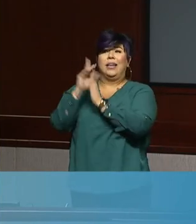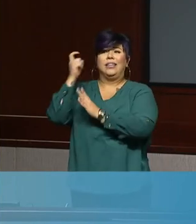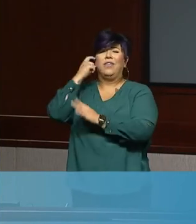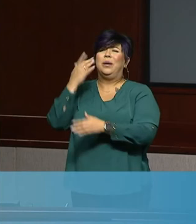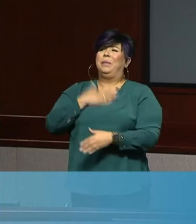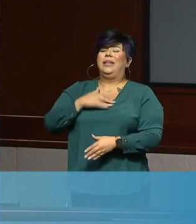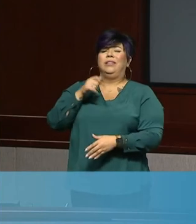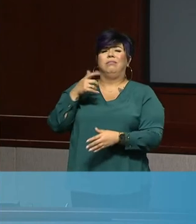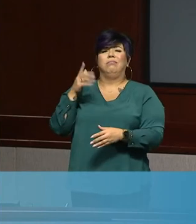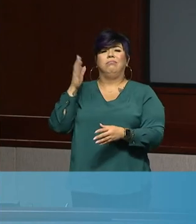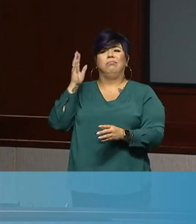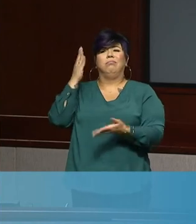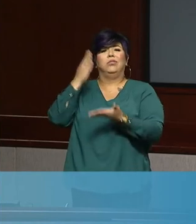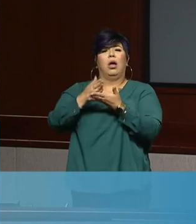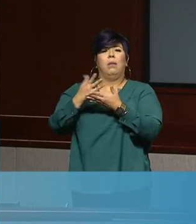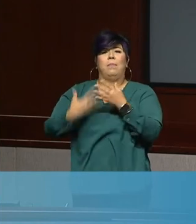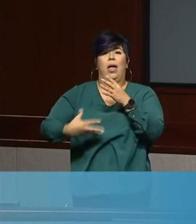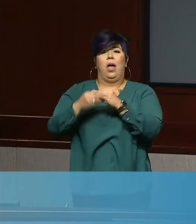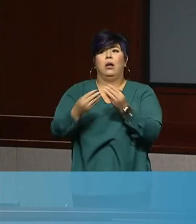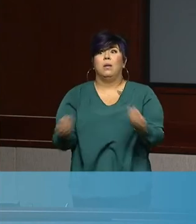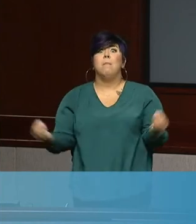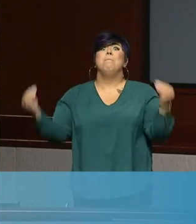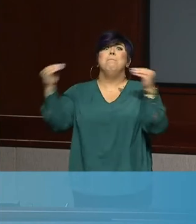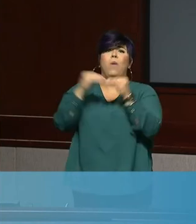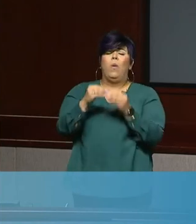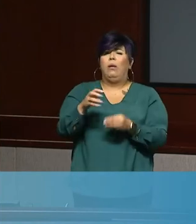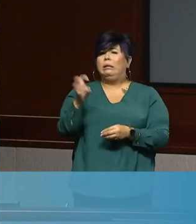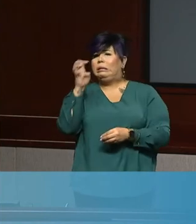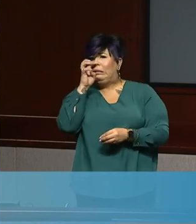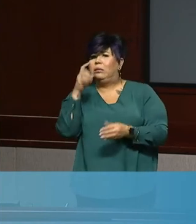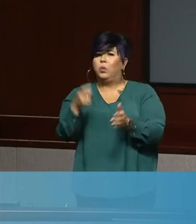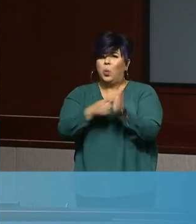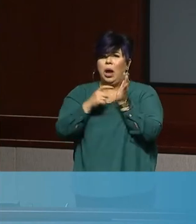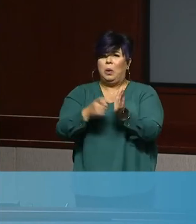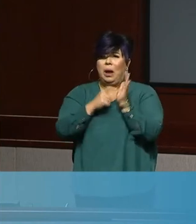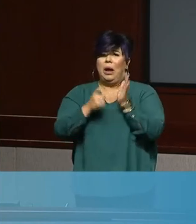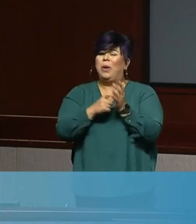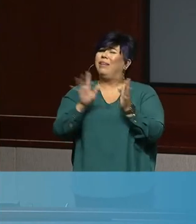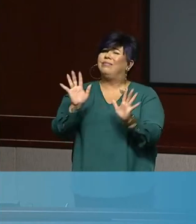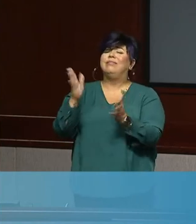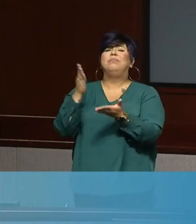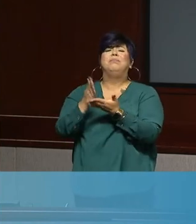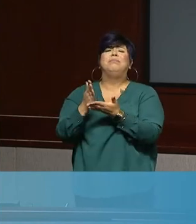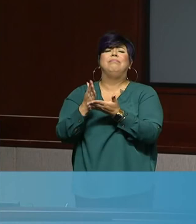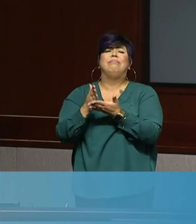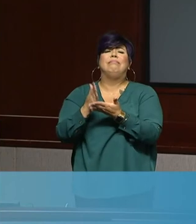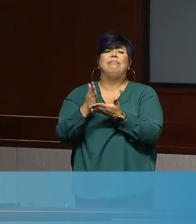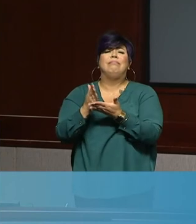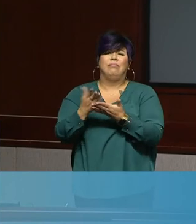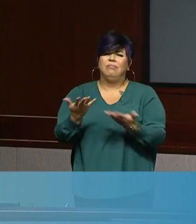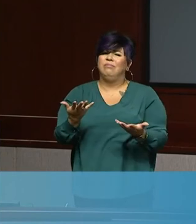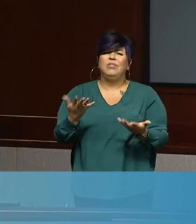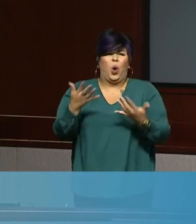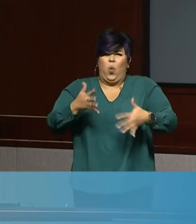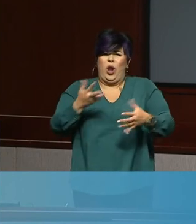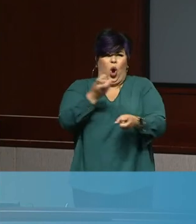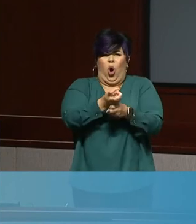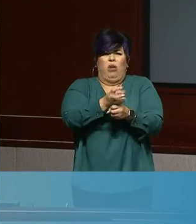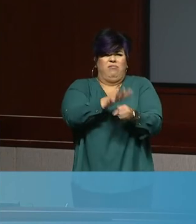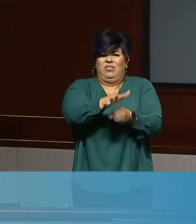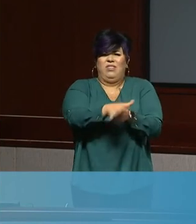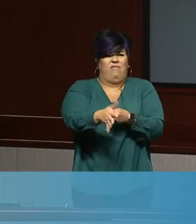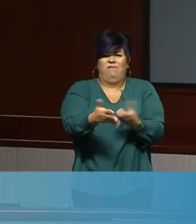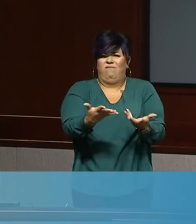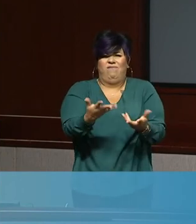that we have to meet. Uh, don't make this any harder. Uh, don't continue to shift goals and objectives. Uh, it is already hard enough